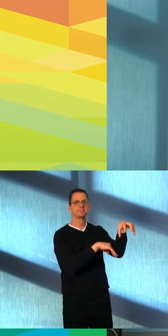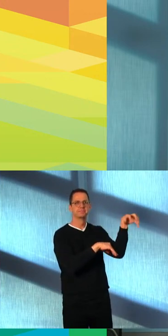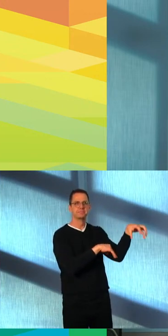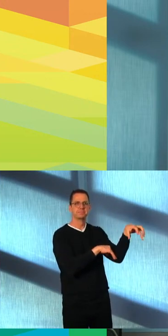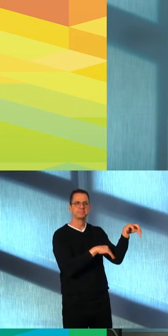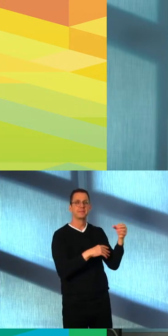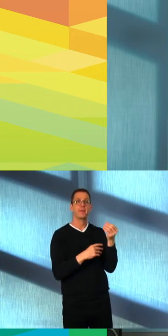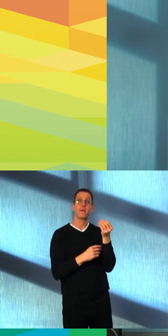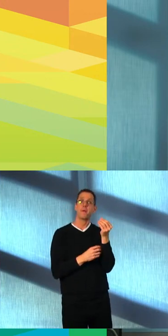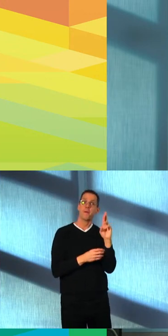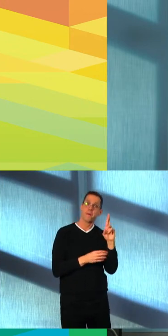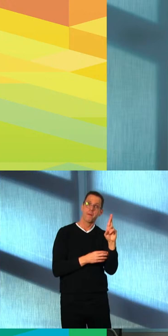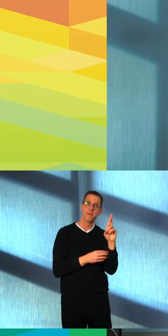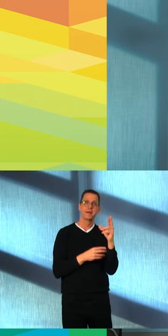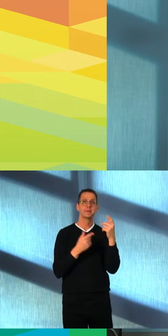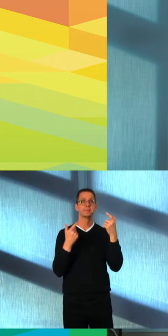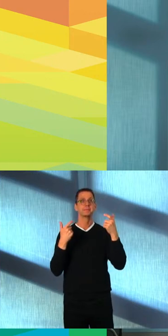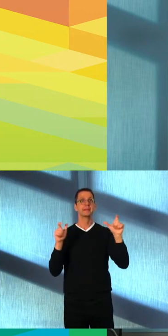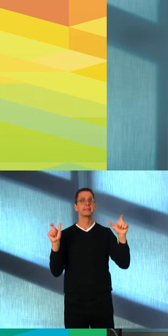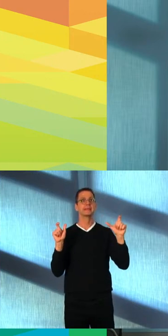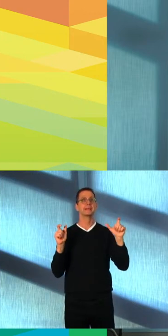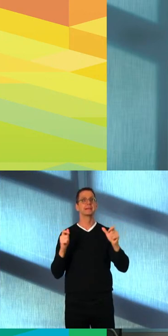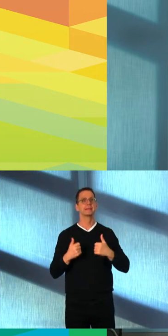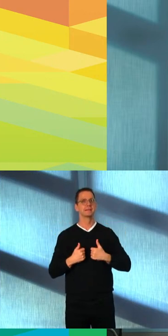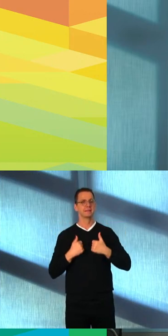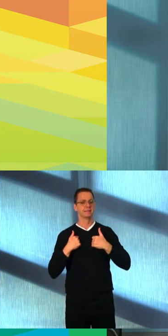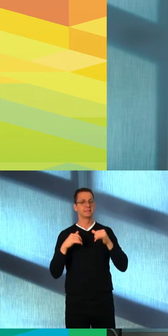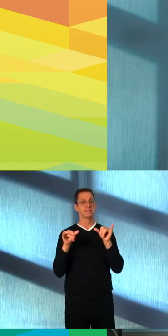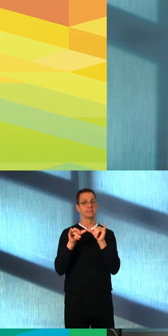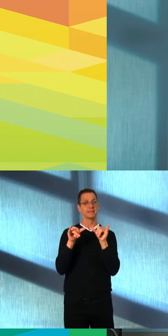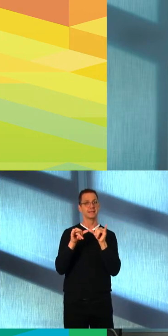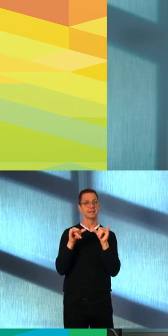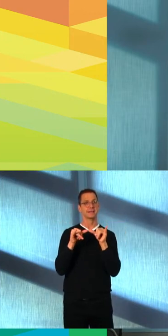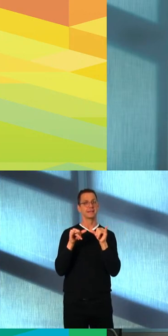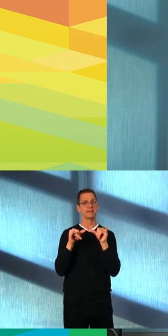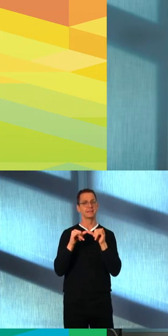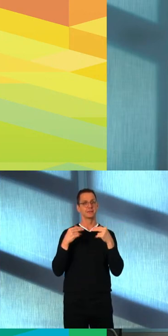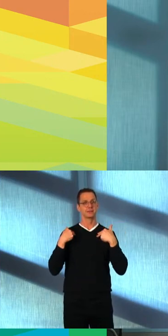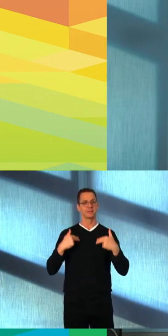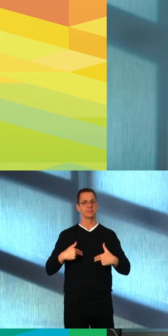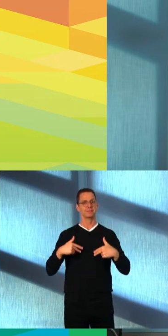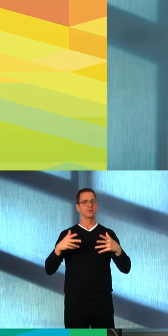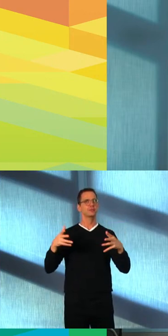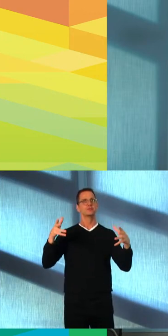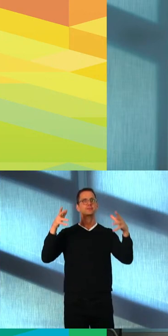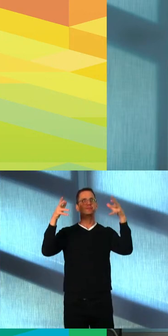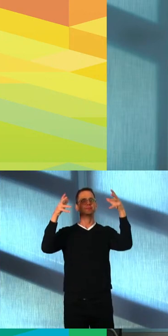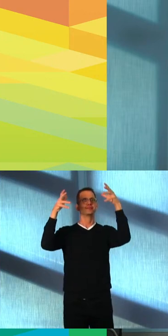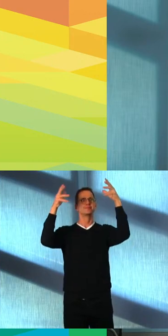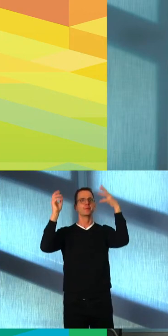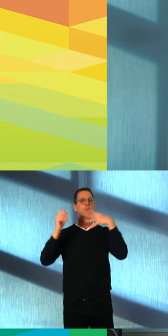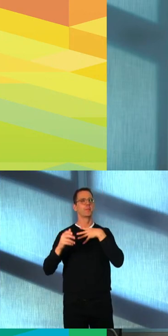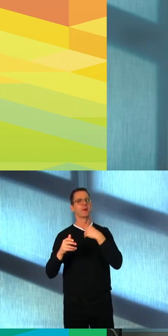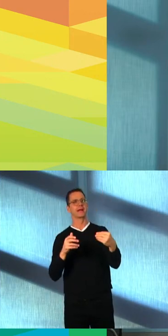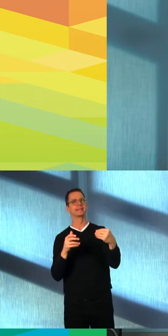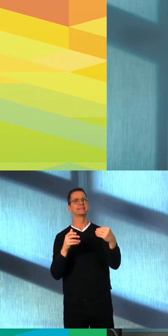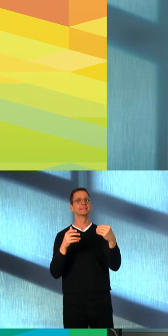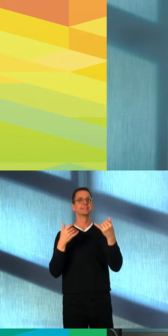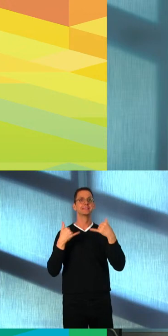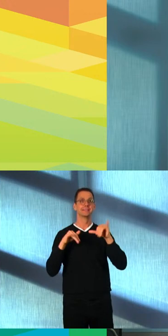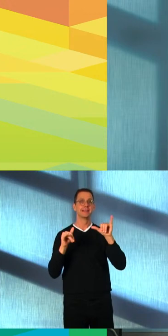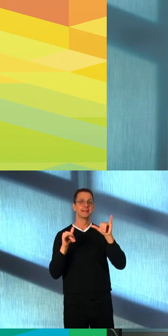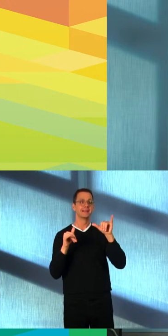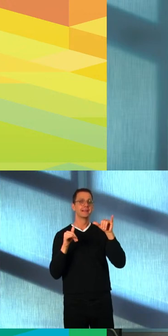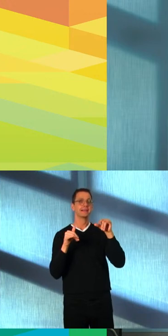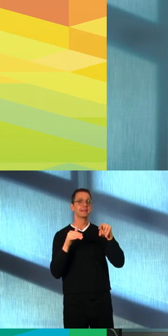you want to check them out. Now while our path towards recovery is by no means a smooth one, as we have seen with multiple waves